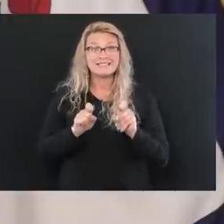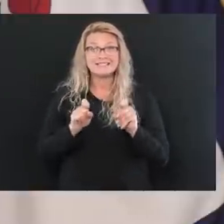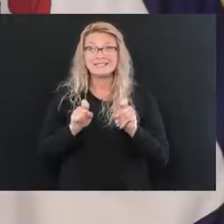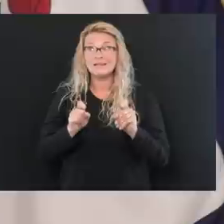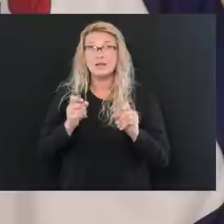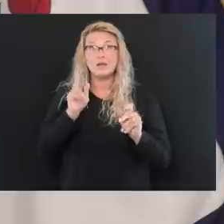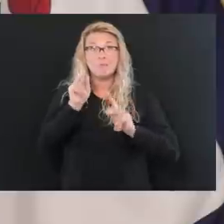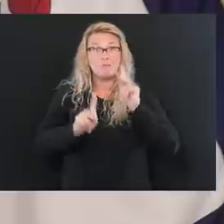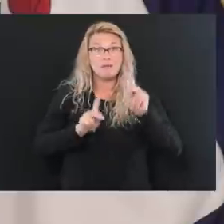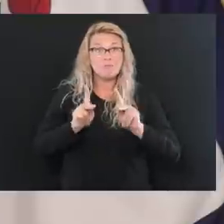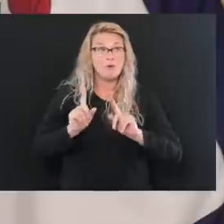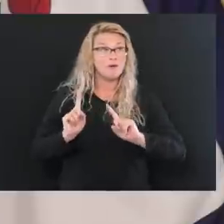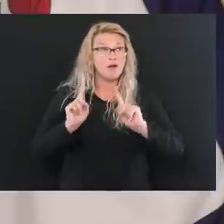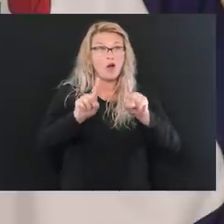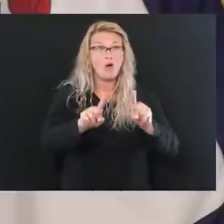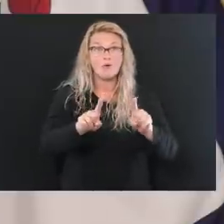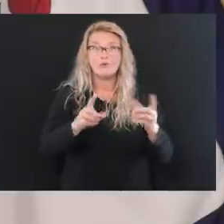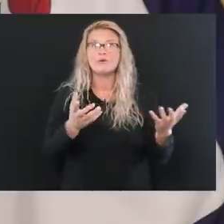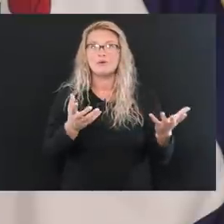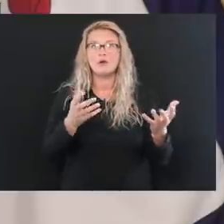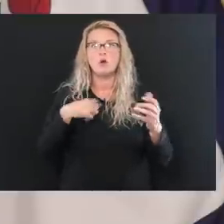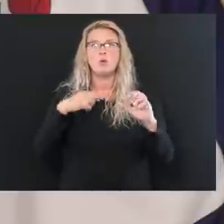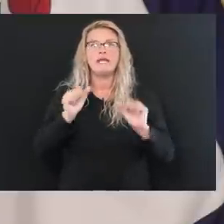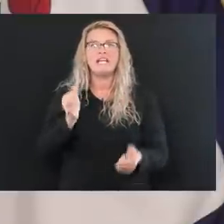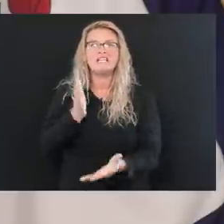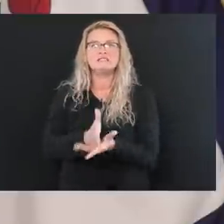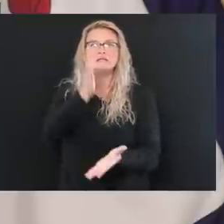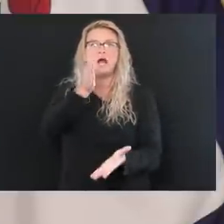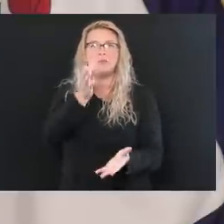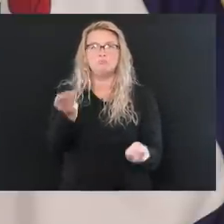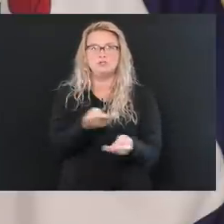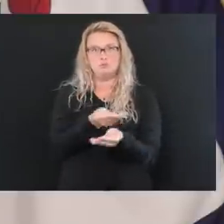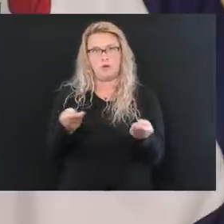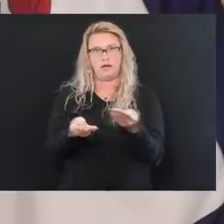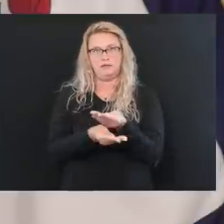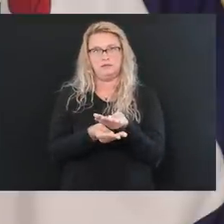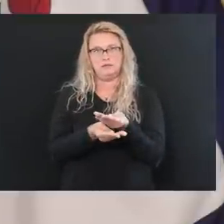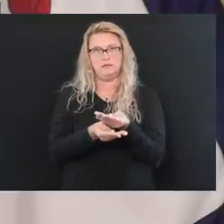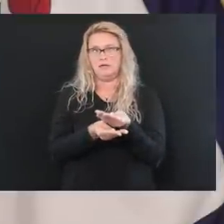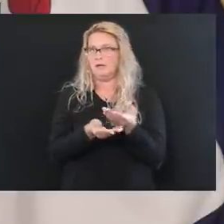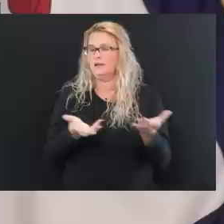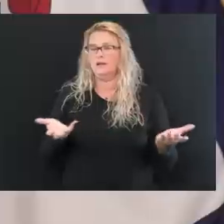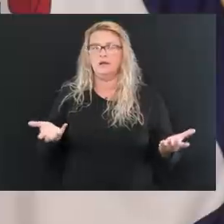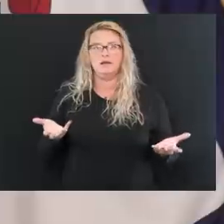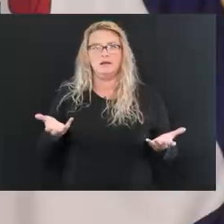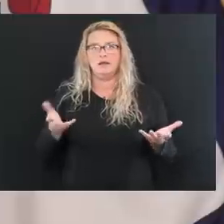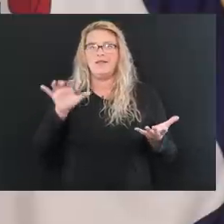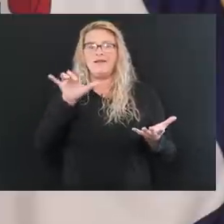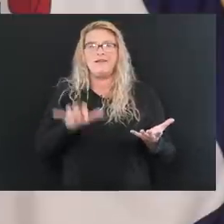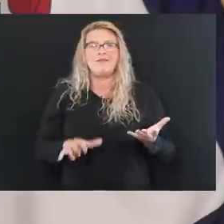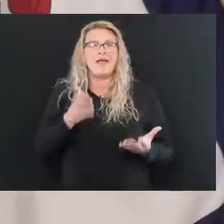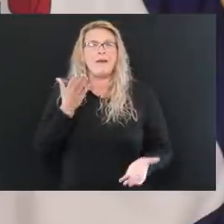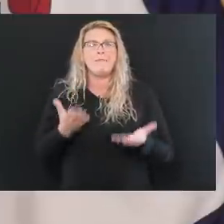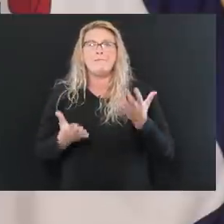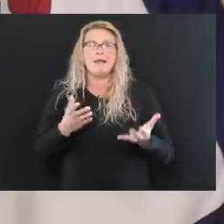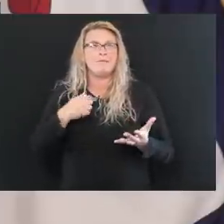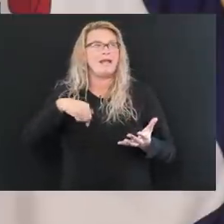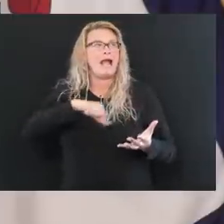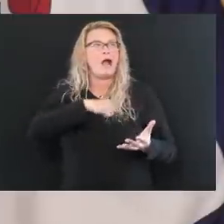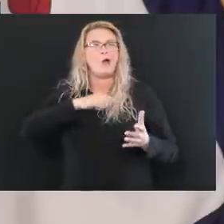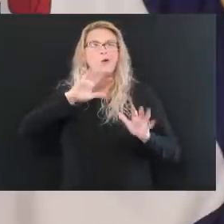stuff to stop this thing. That's the, I mean, this may be our greatest moment.